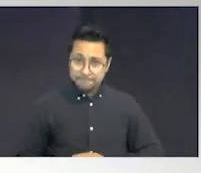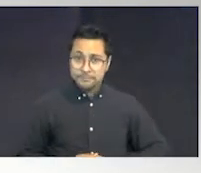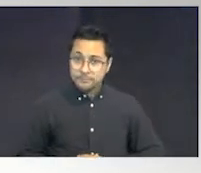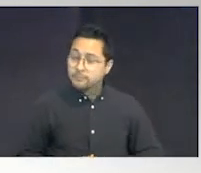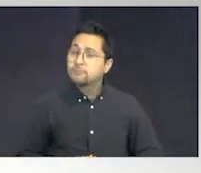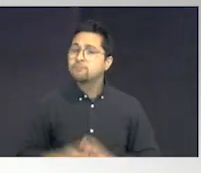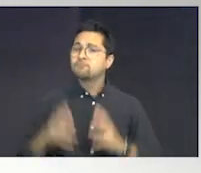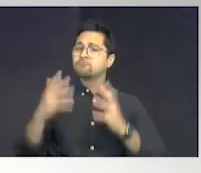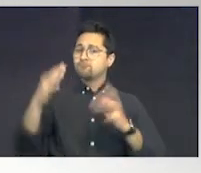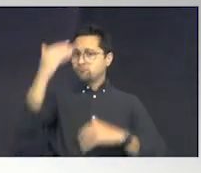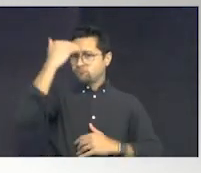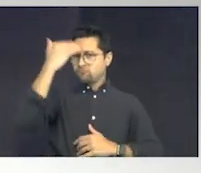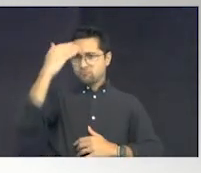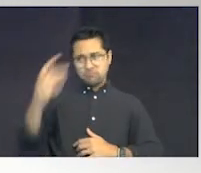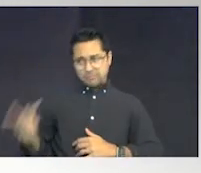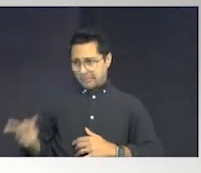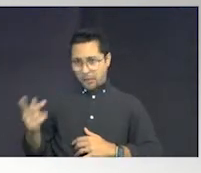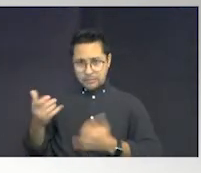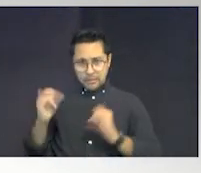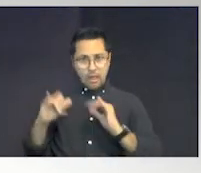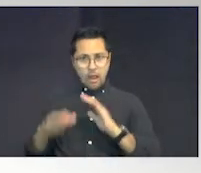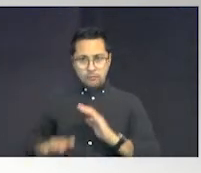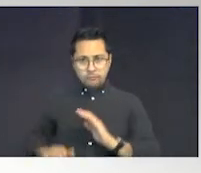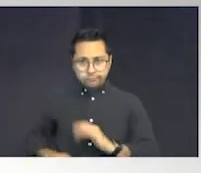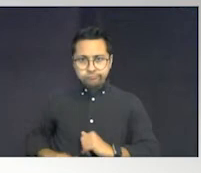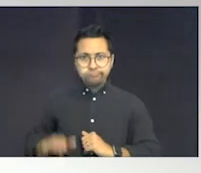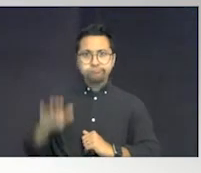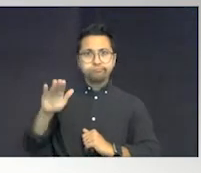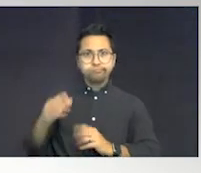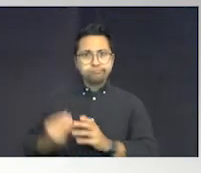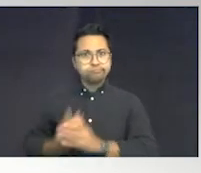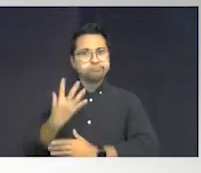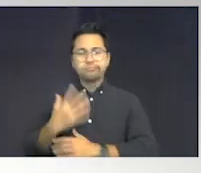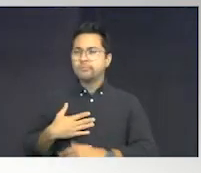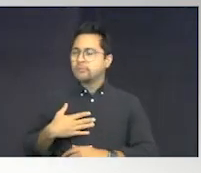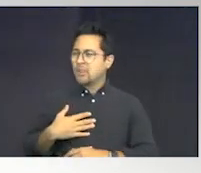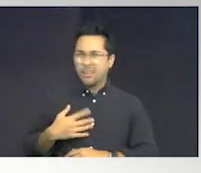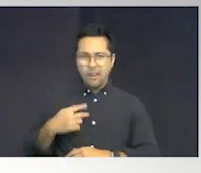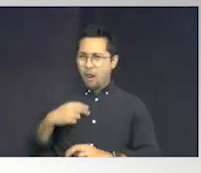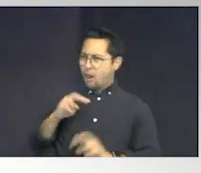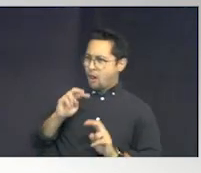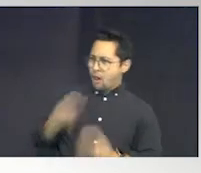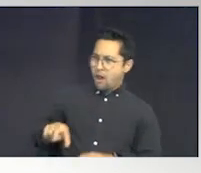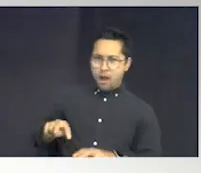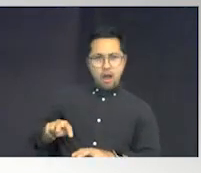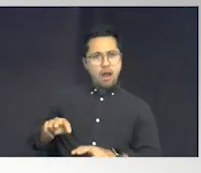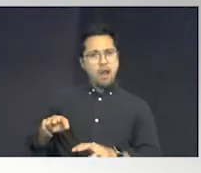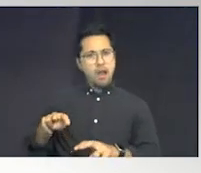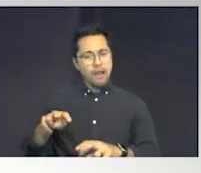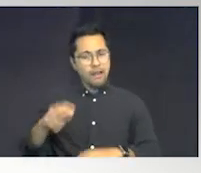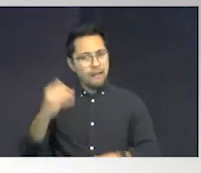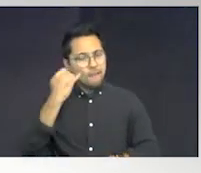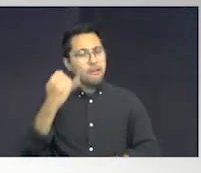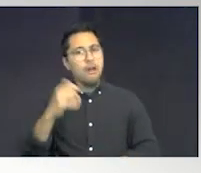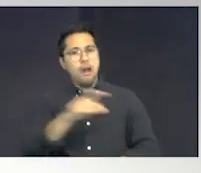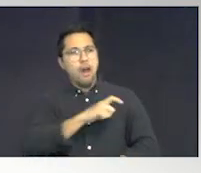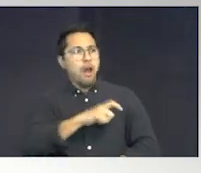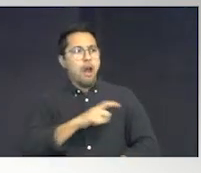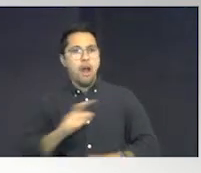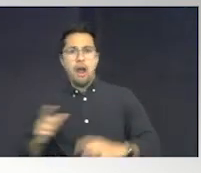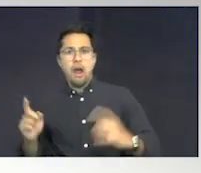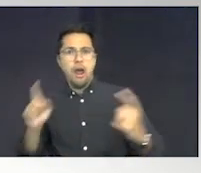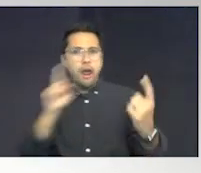We knew they were not going to get smaller. How do you think, by just looking, as an officer, coming in contact